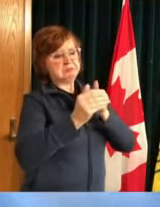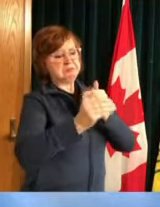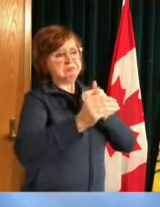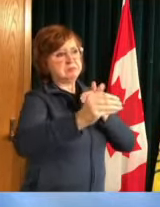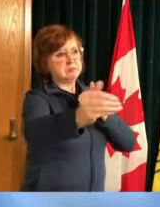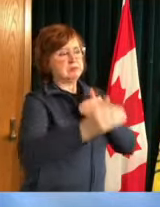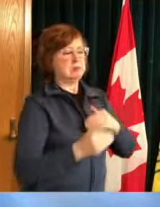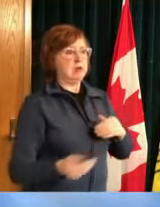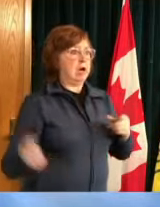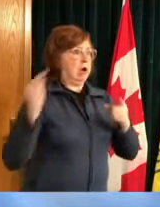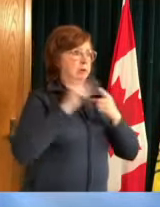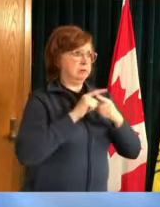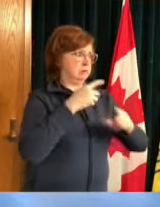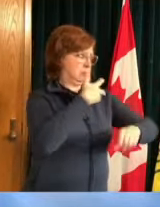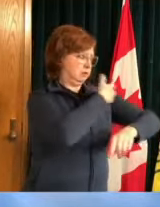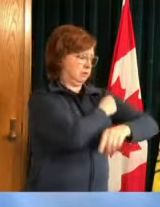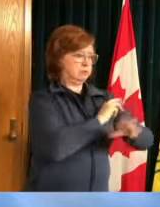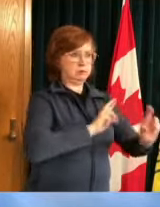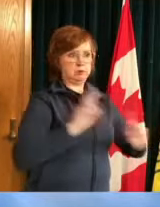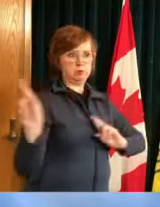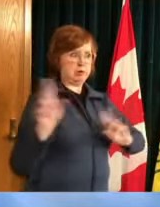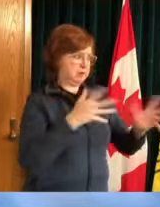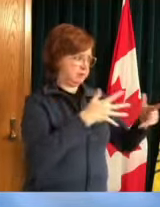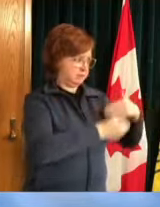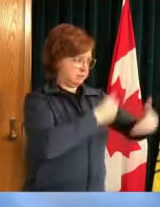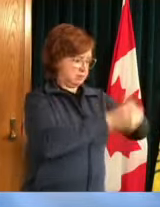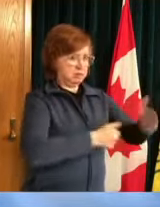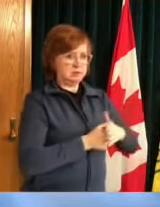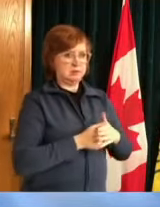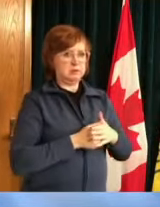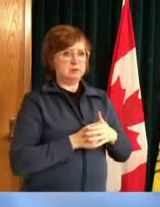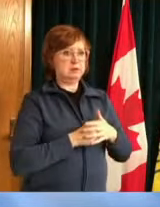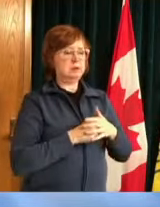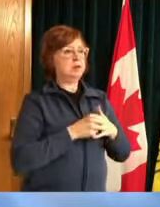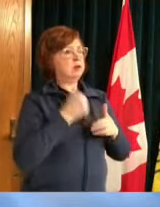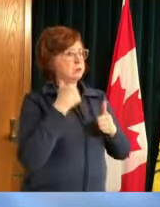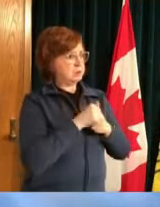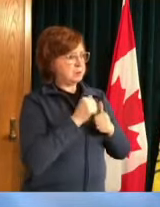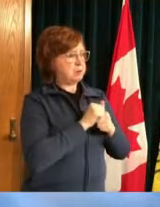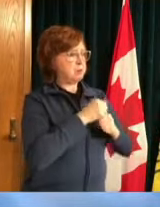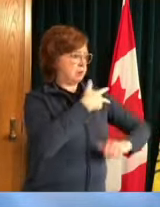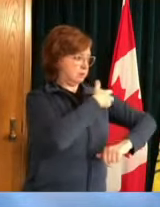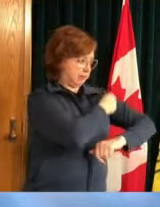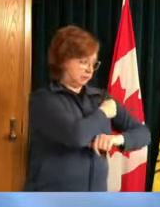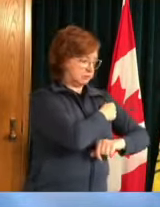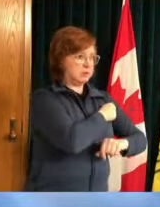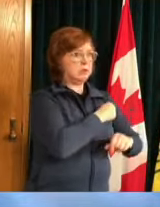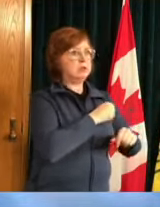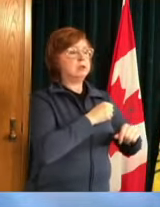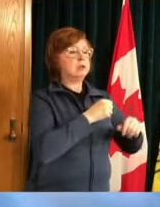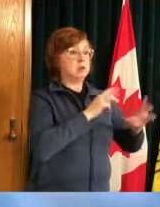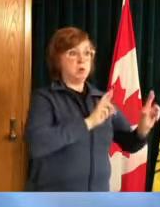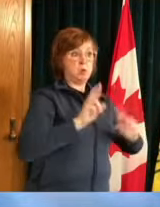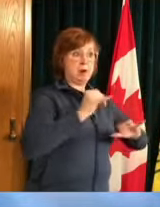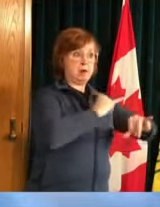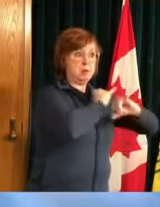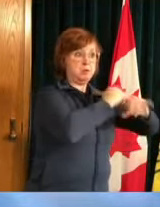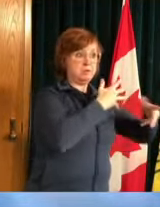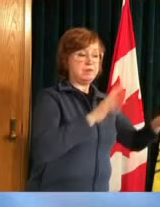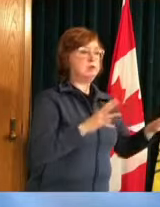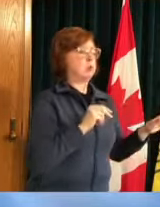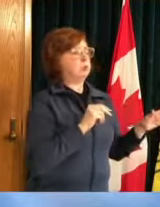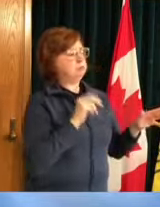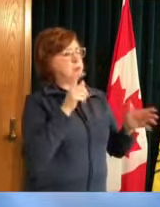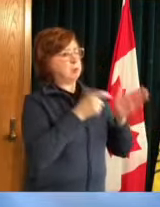three weeks post vaccination that it takes for you to get some protection at an individual level and each person who is vaccinated protects